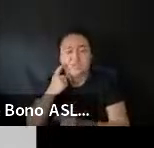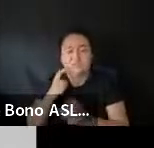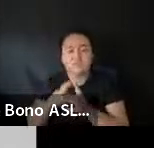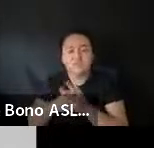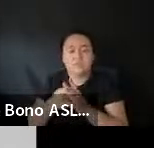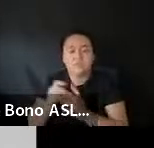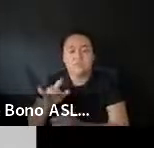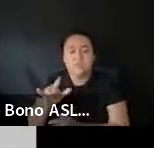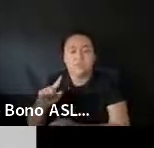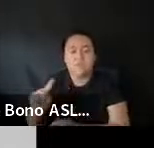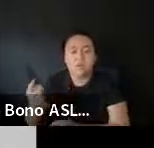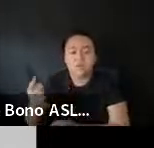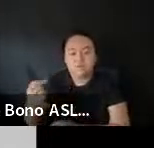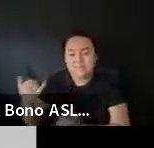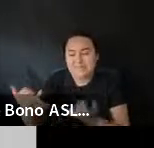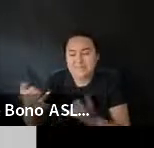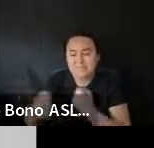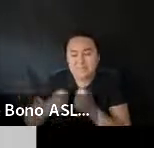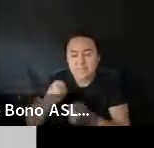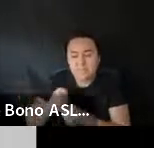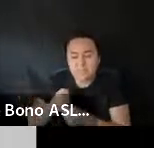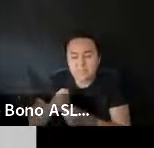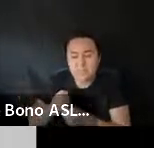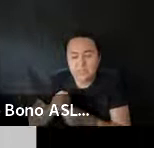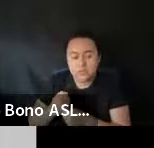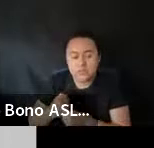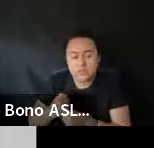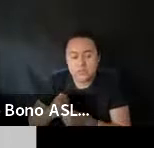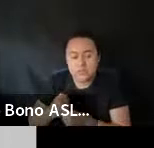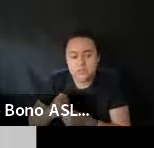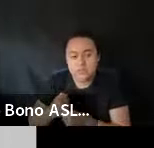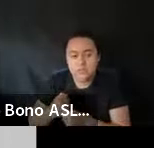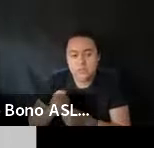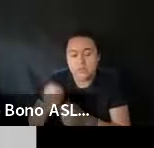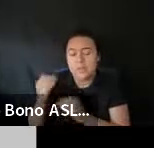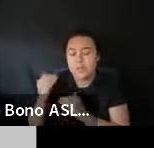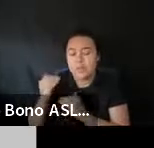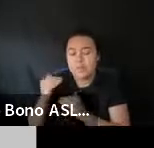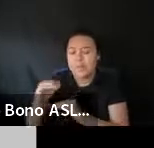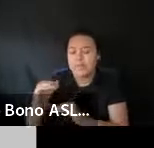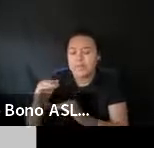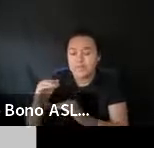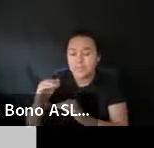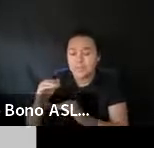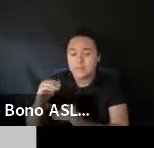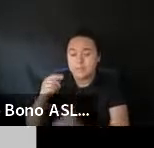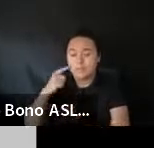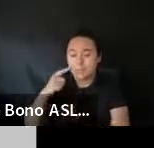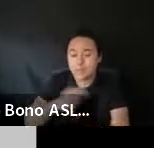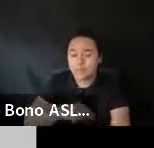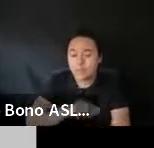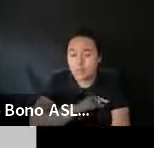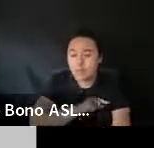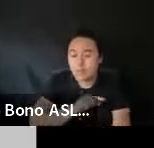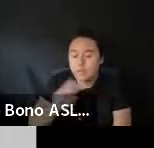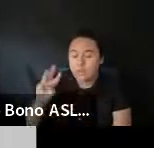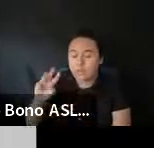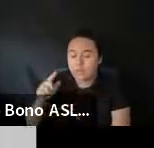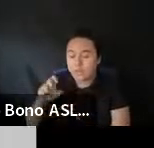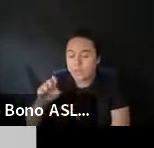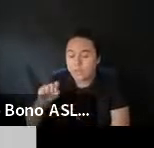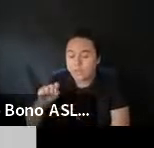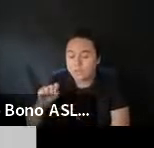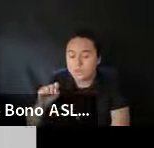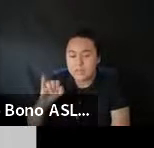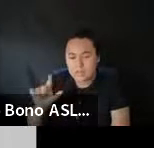July 1st. Uh. Of this year. Uh. The limit. Uh. For qualifying wages. Illinois resident